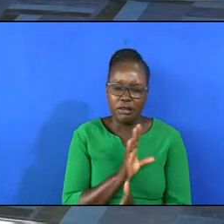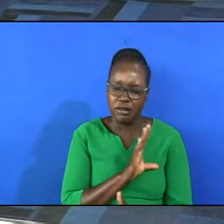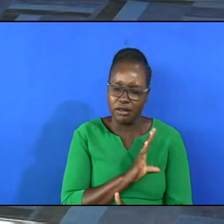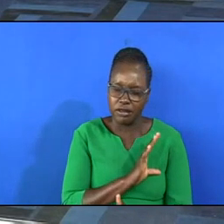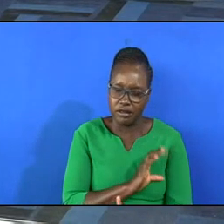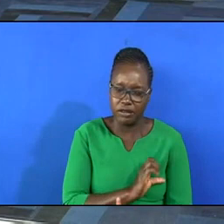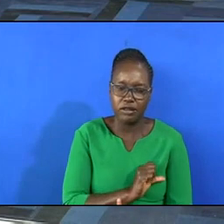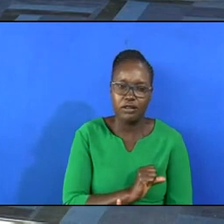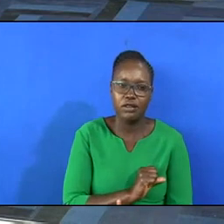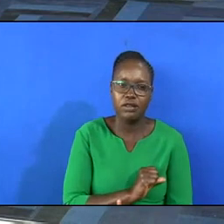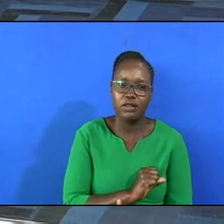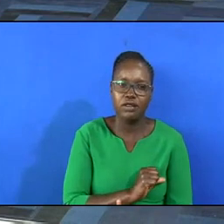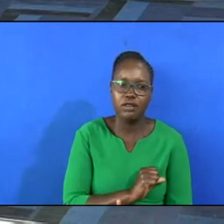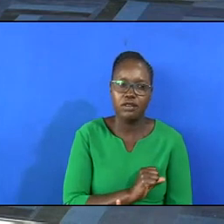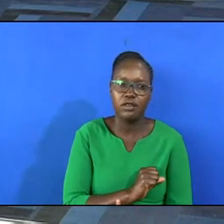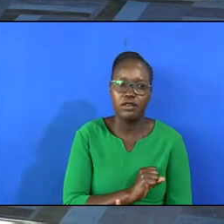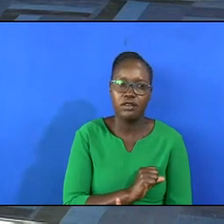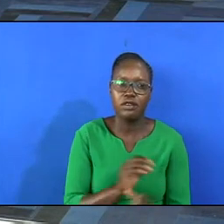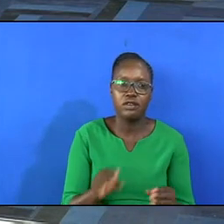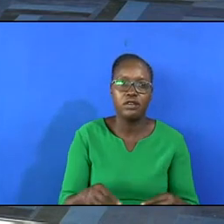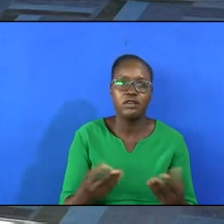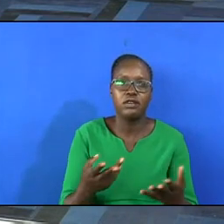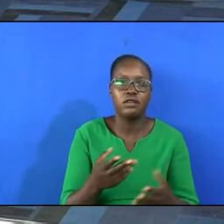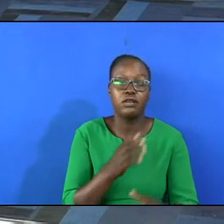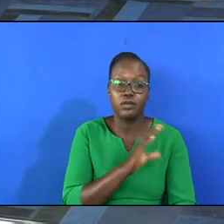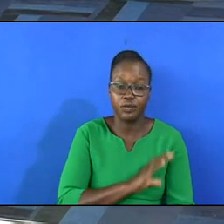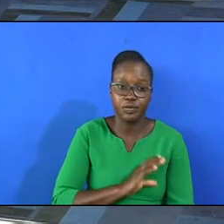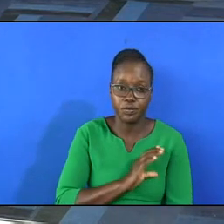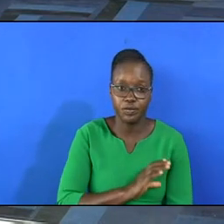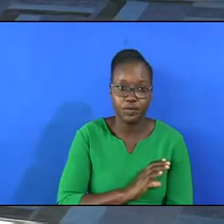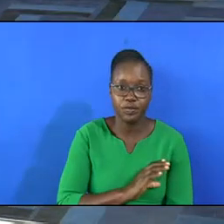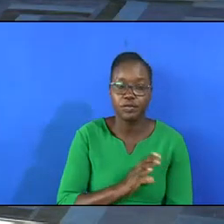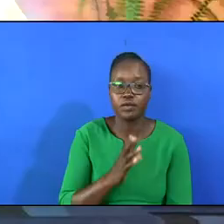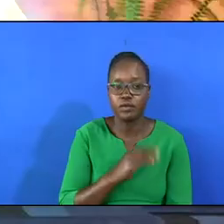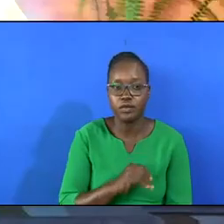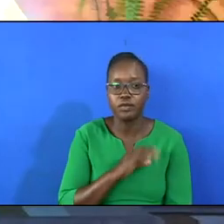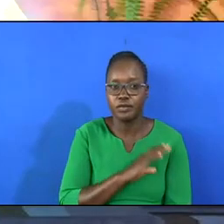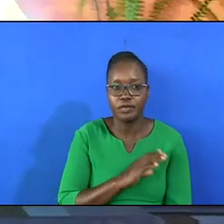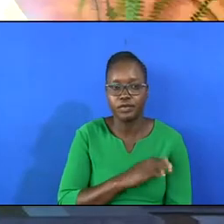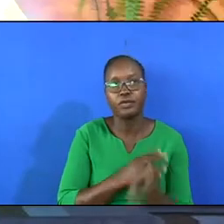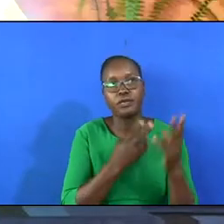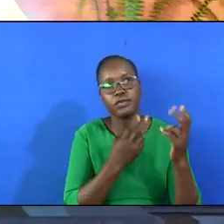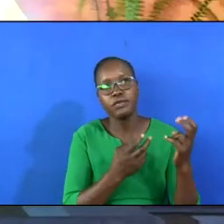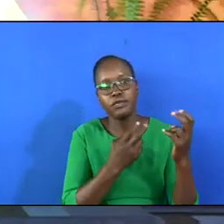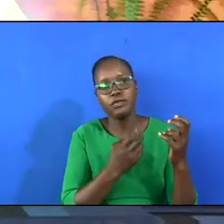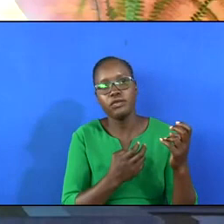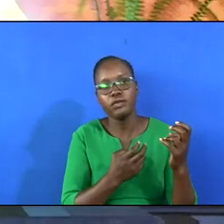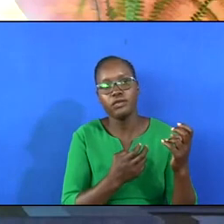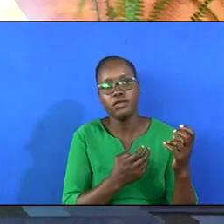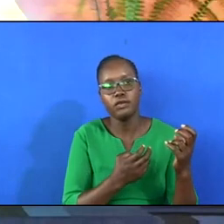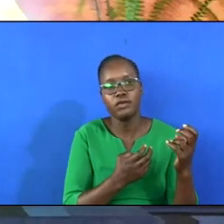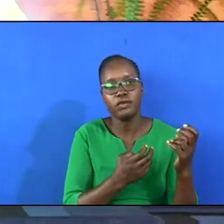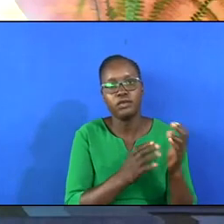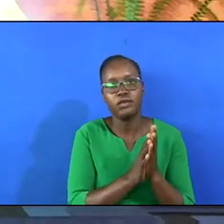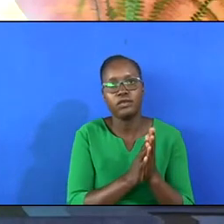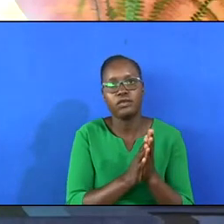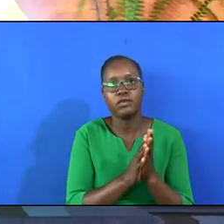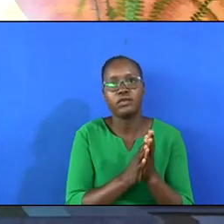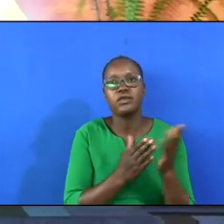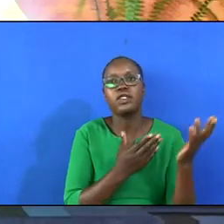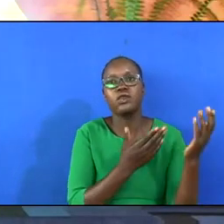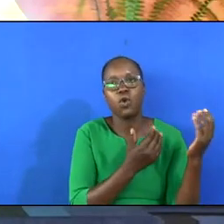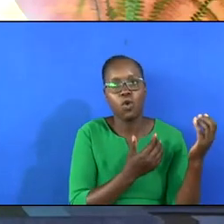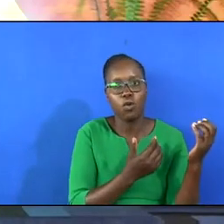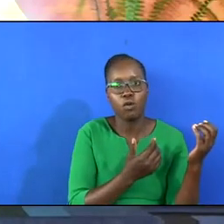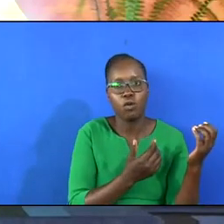Patience or endurance produces character. And the character hope. Hope. that hope does not